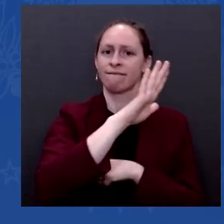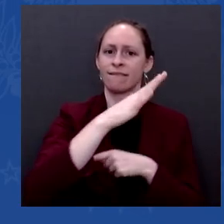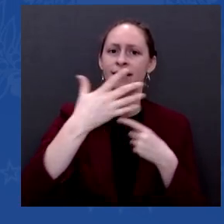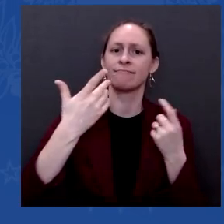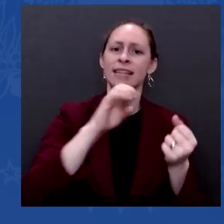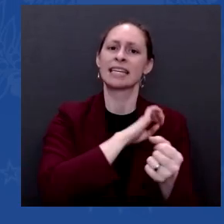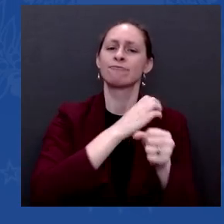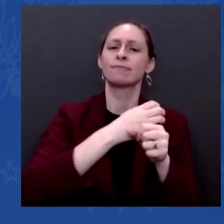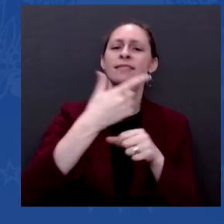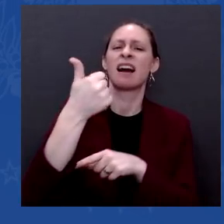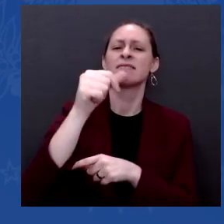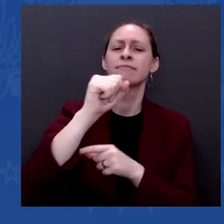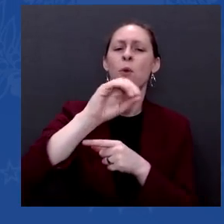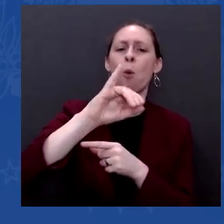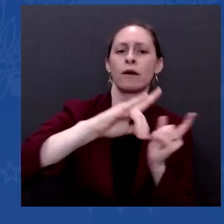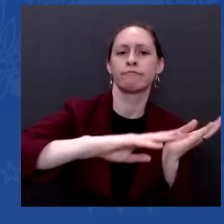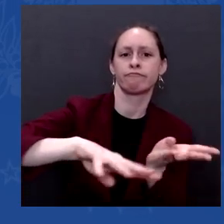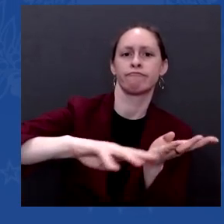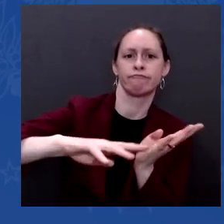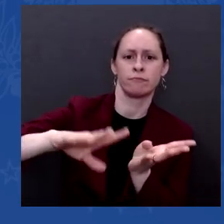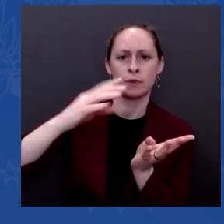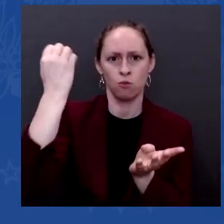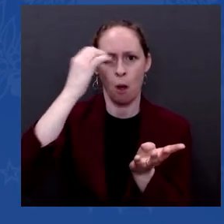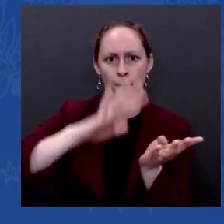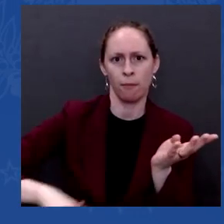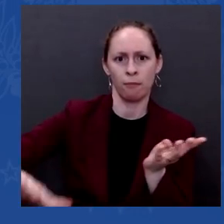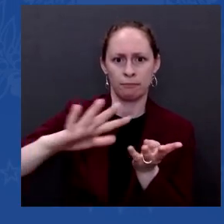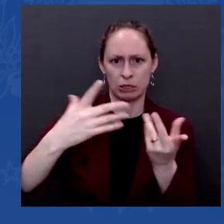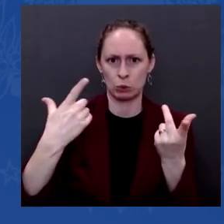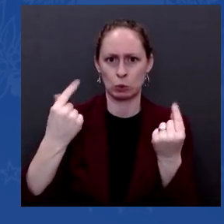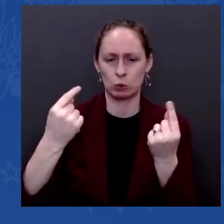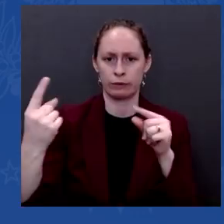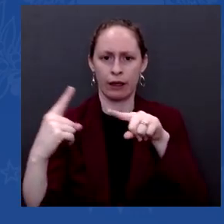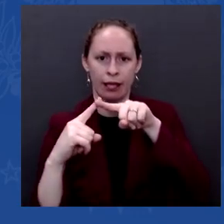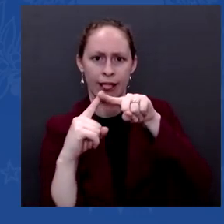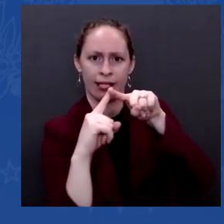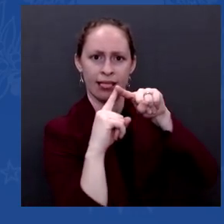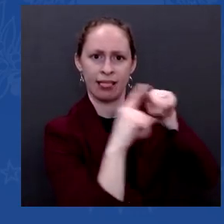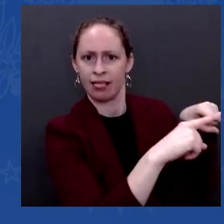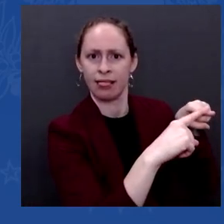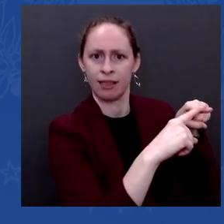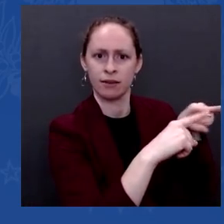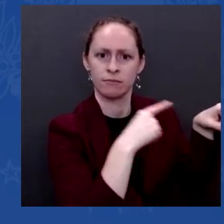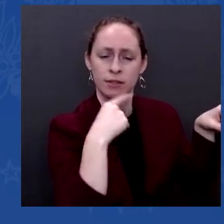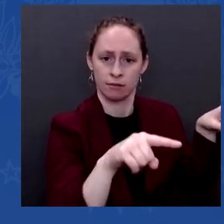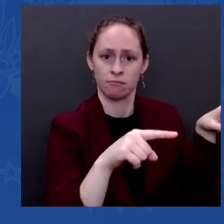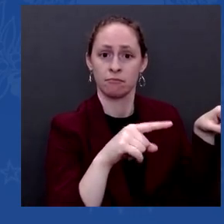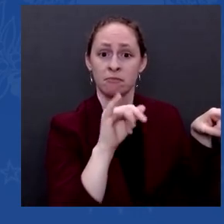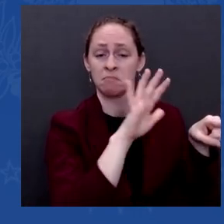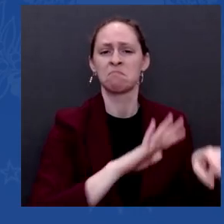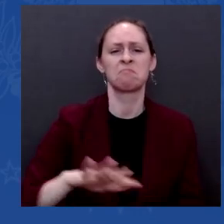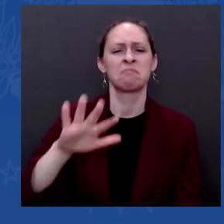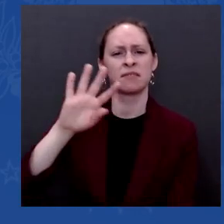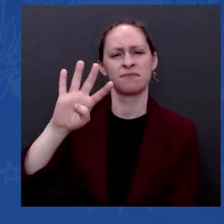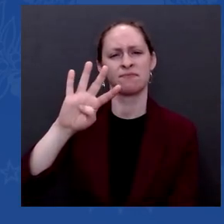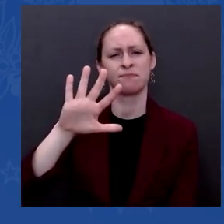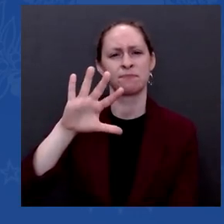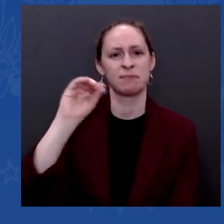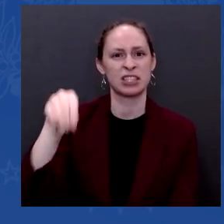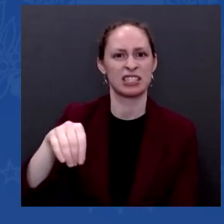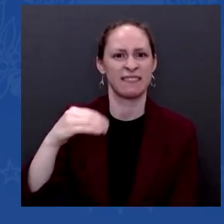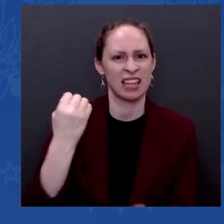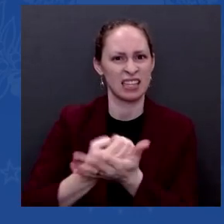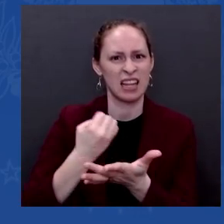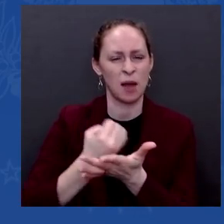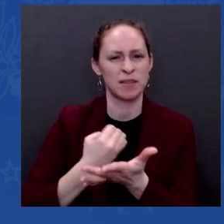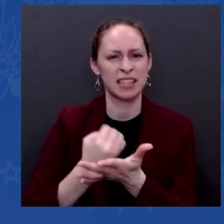they earn from that makes about 45 percent of the economy. I don't see that as a one-way street. They go ahead and cut it off.